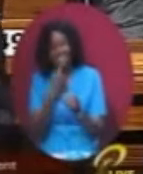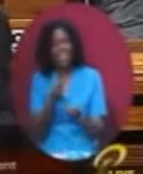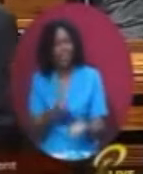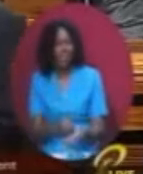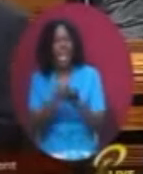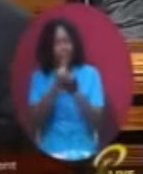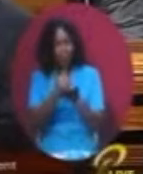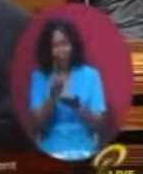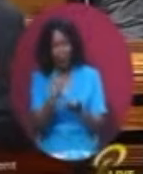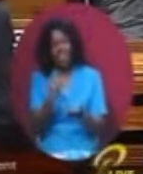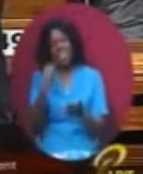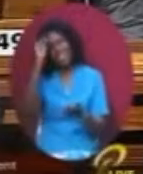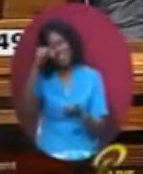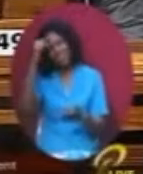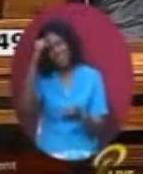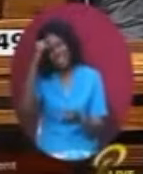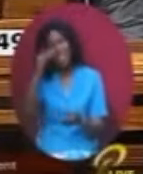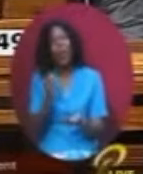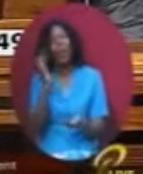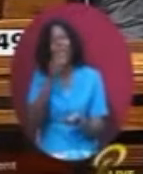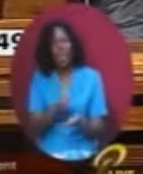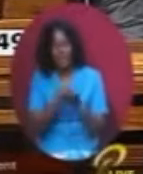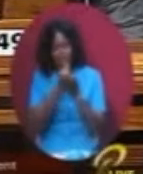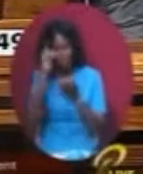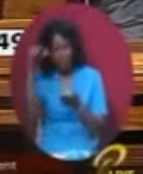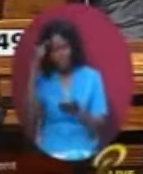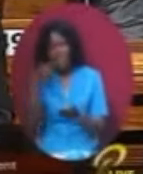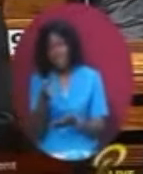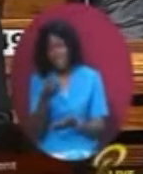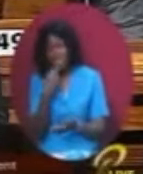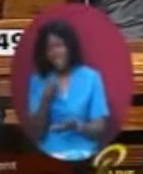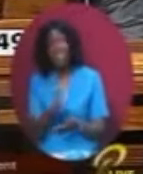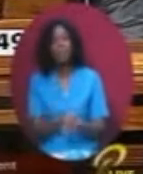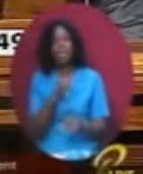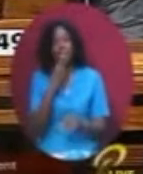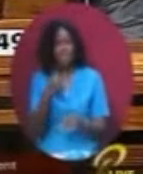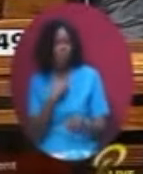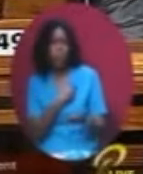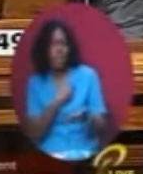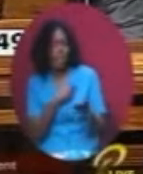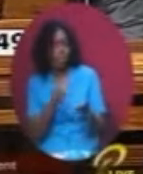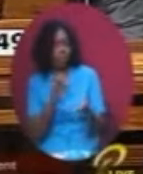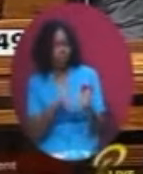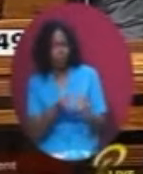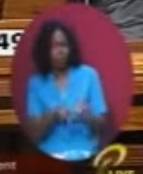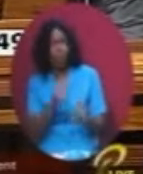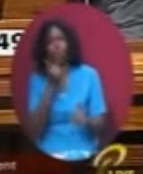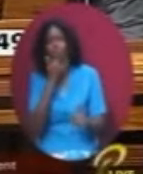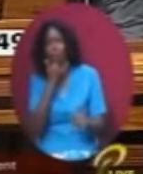now that they have come on stage, in the interest of full disclosure, I trust that they will tell the public